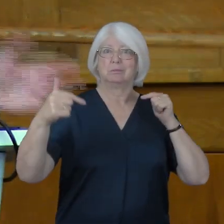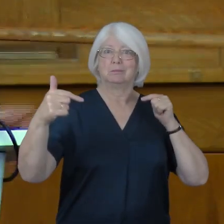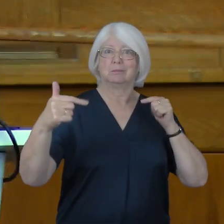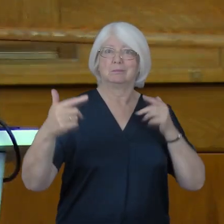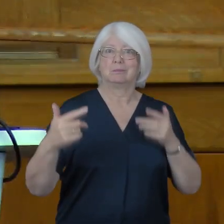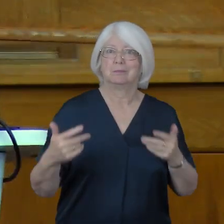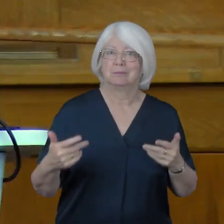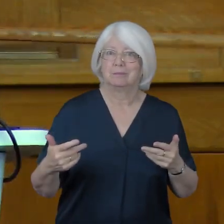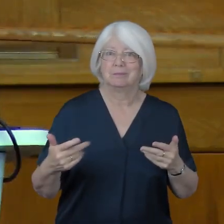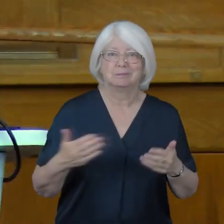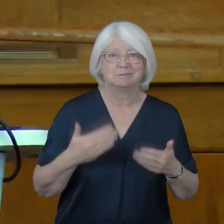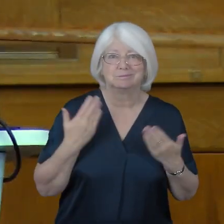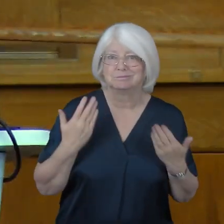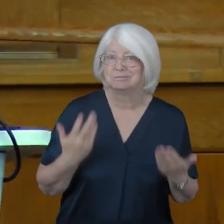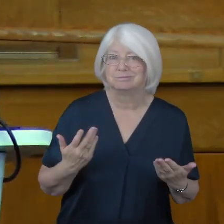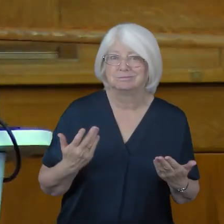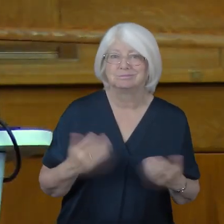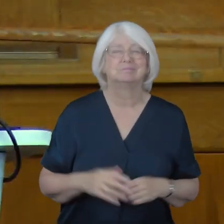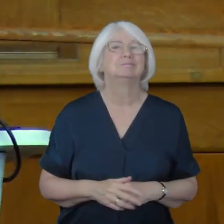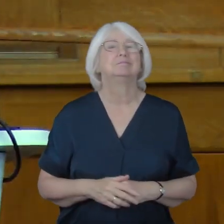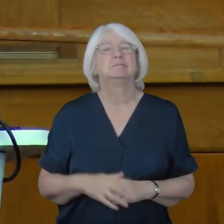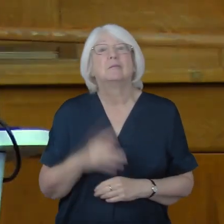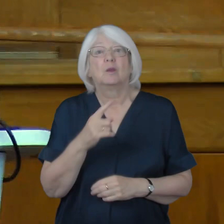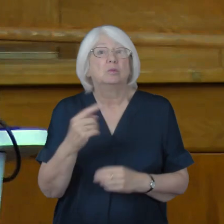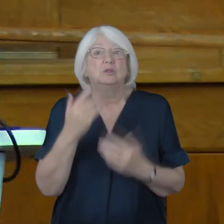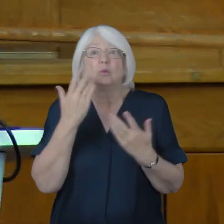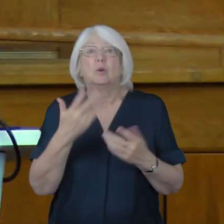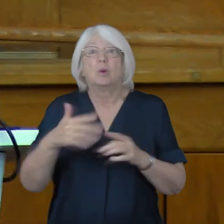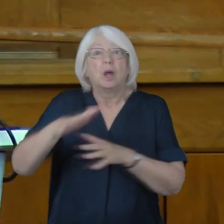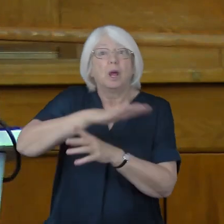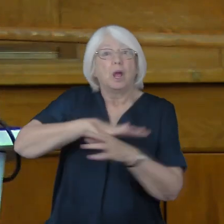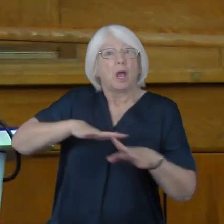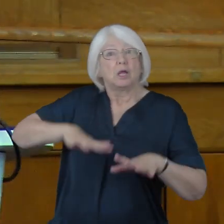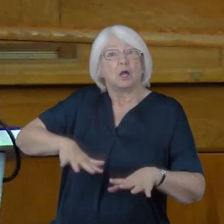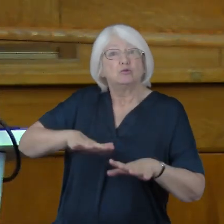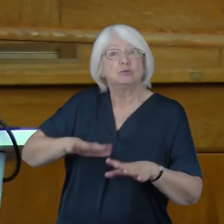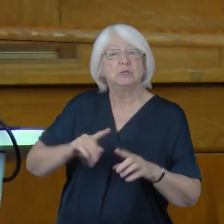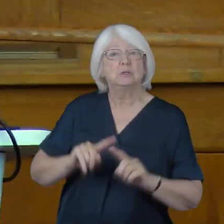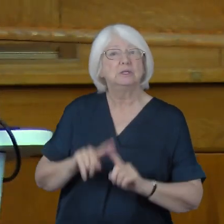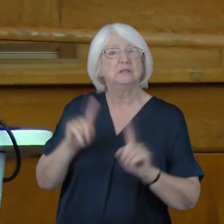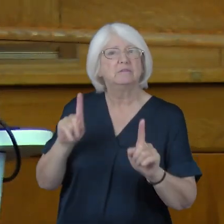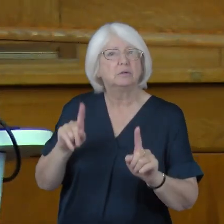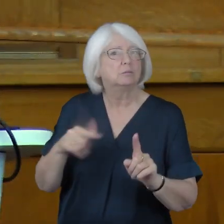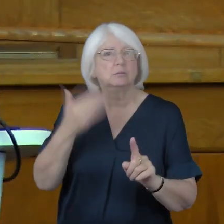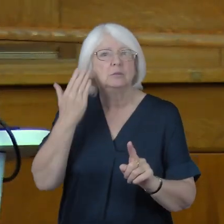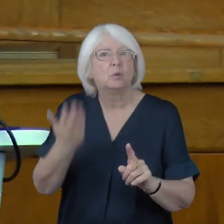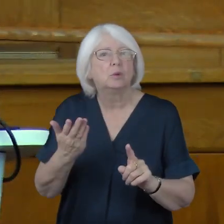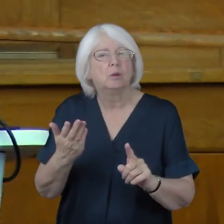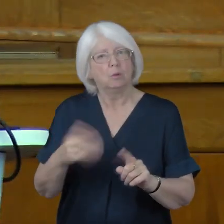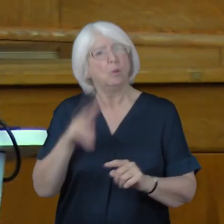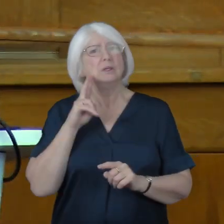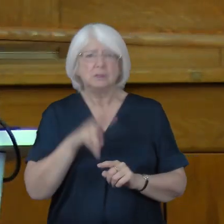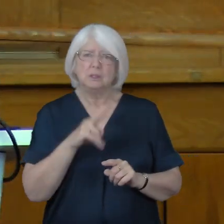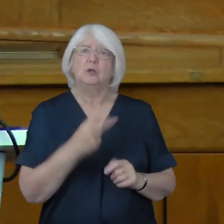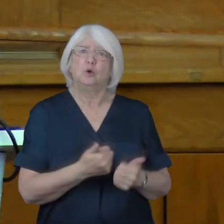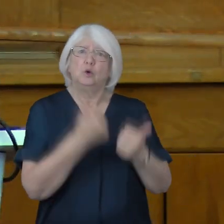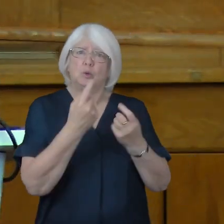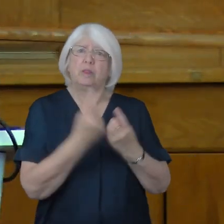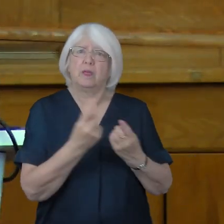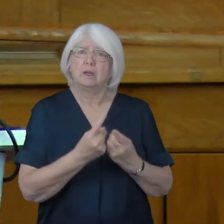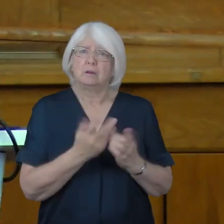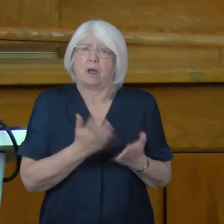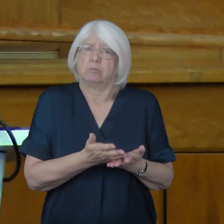We do not know what kind of country will emerge. We see good things, courage,